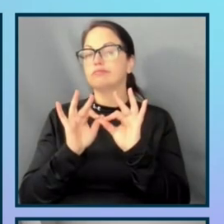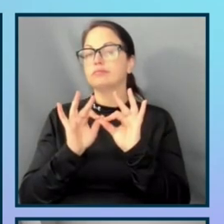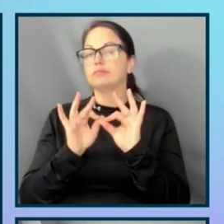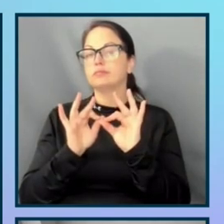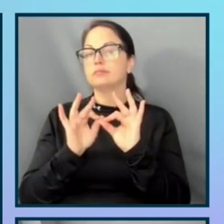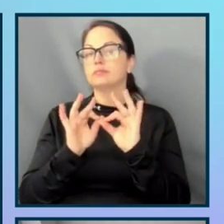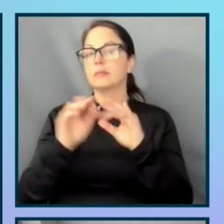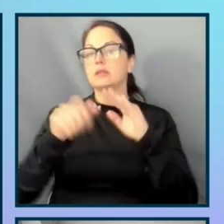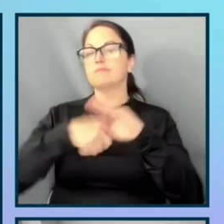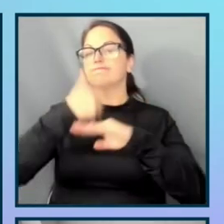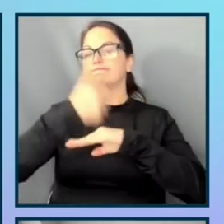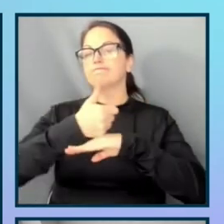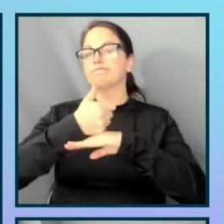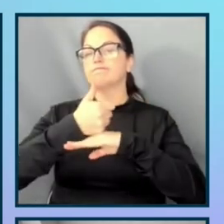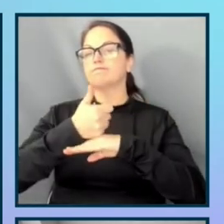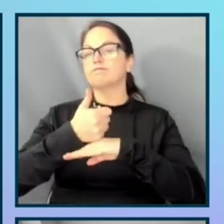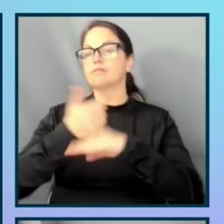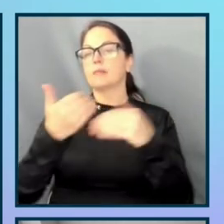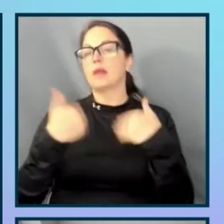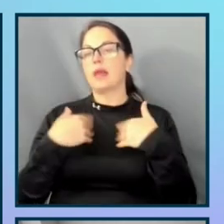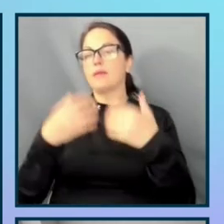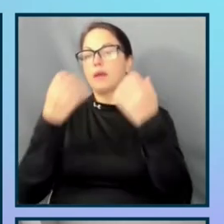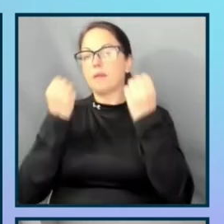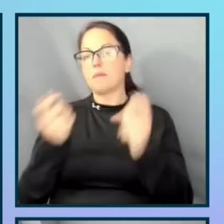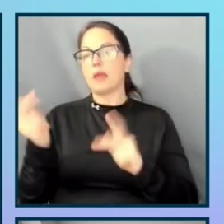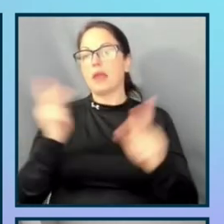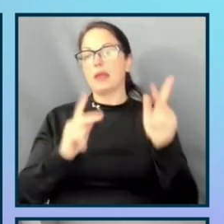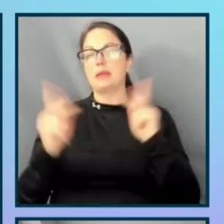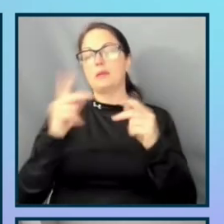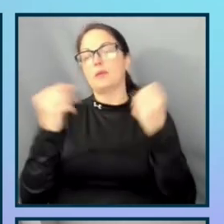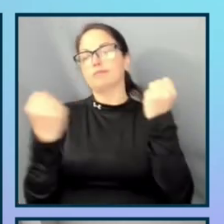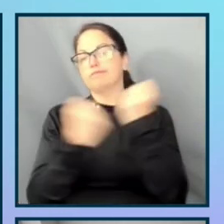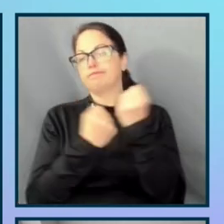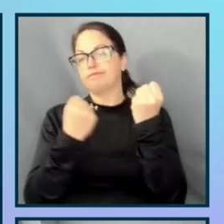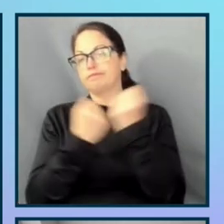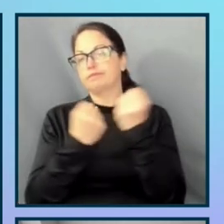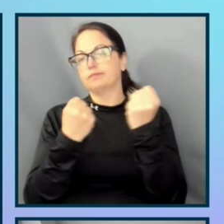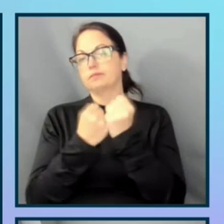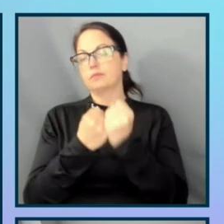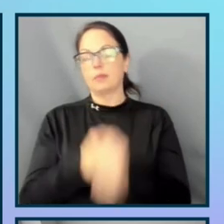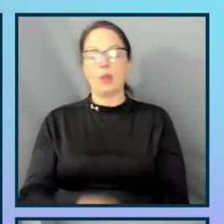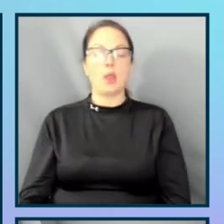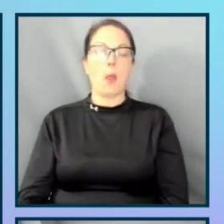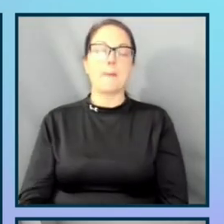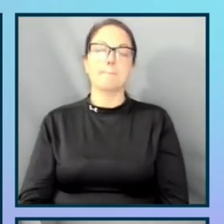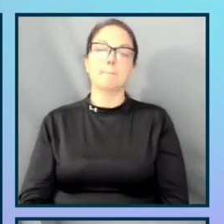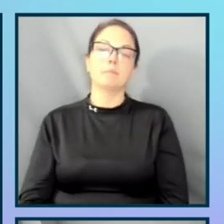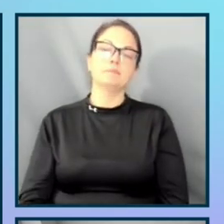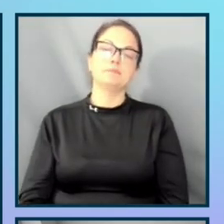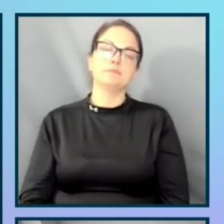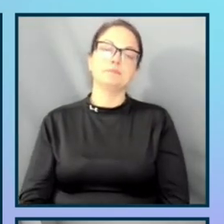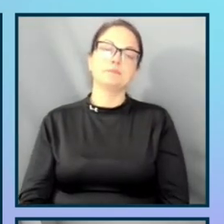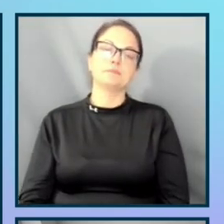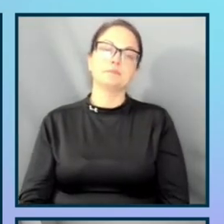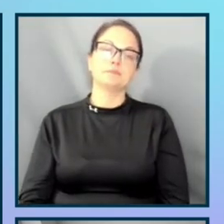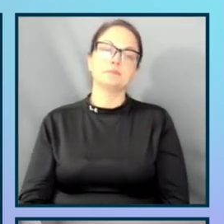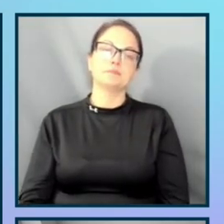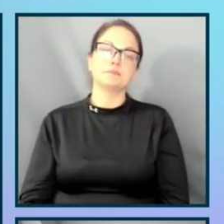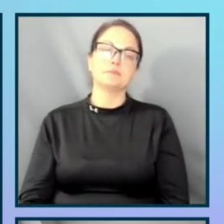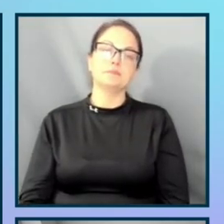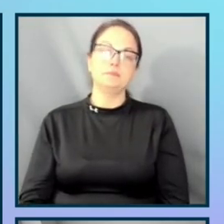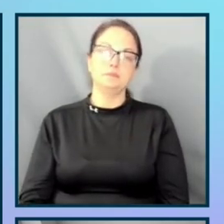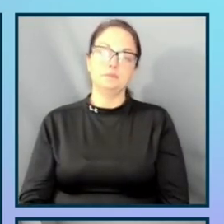of advocates across all levels and across the company and connect with them through